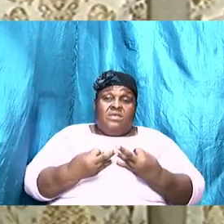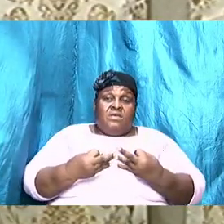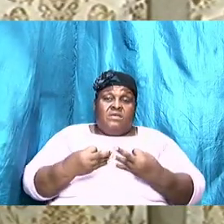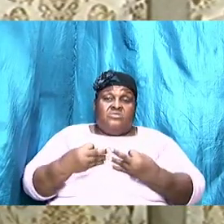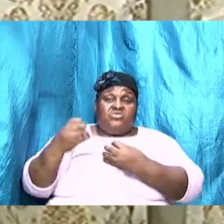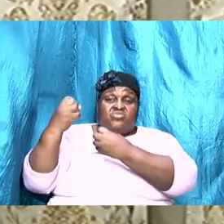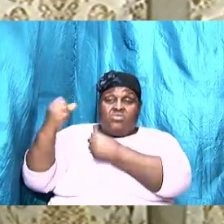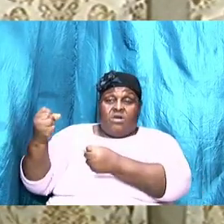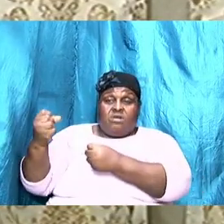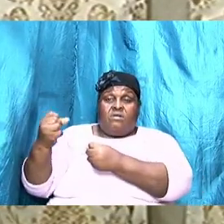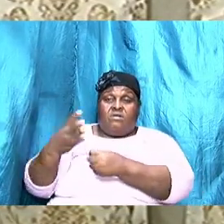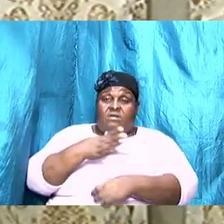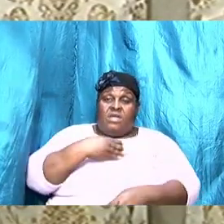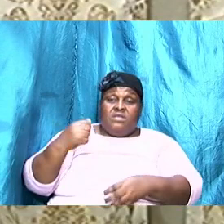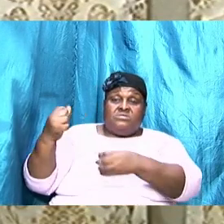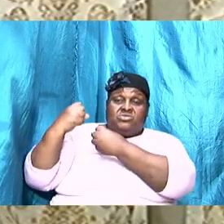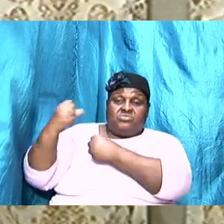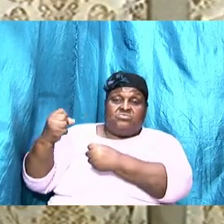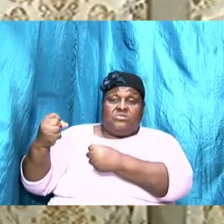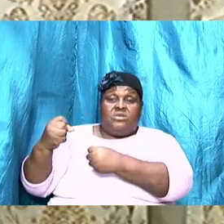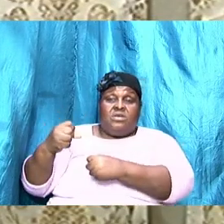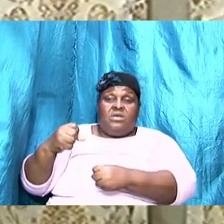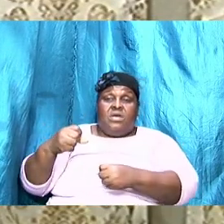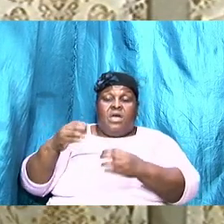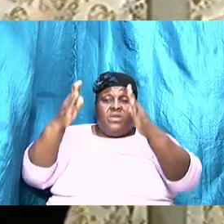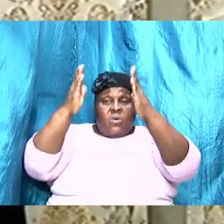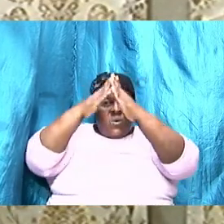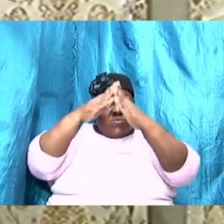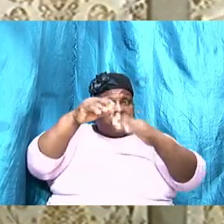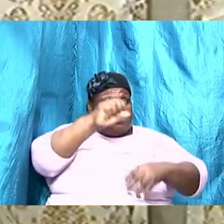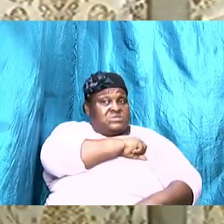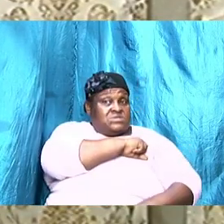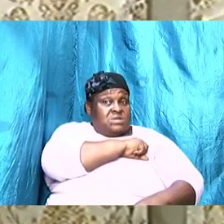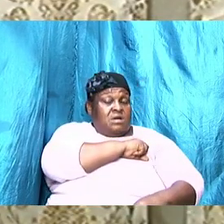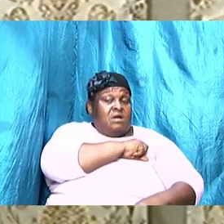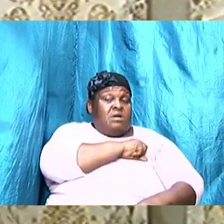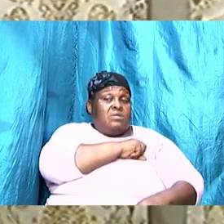and the house of Saul got weaker and weaker the family